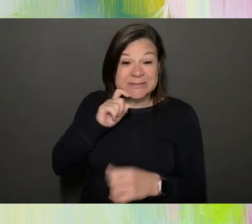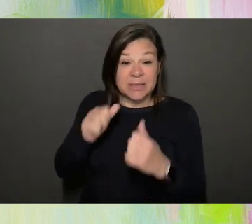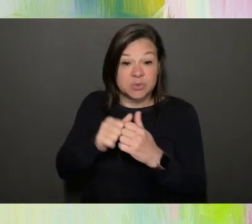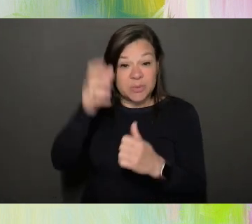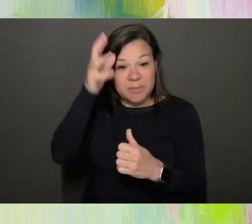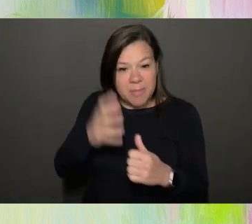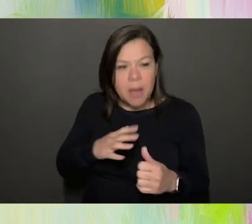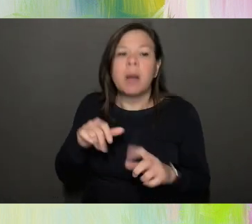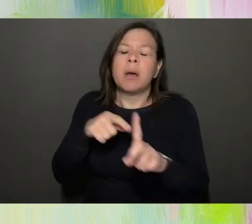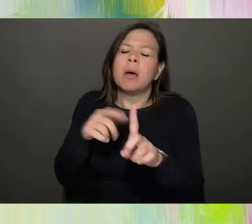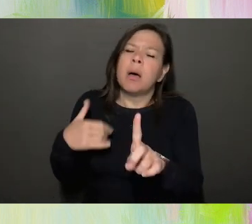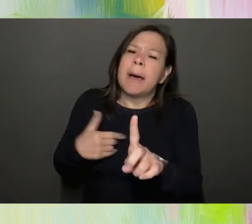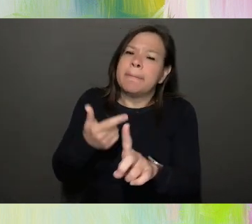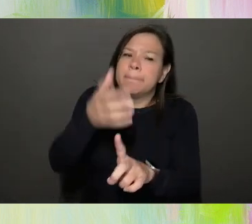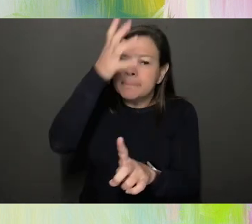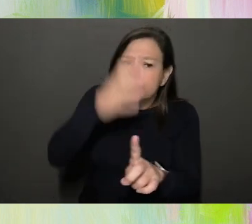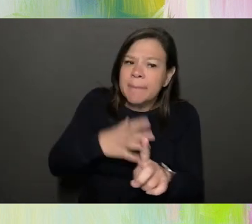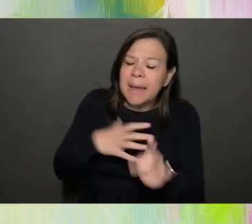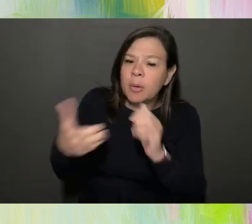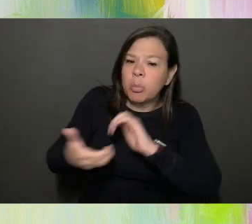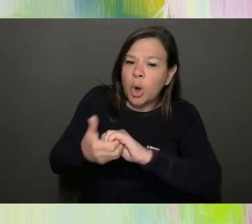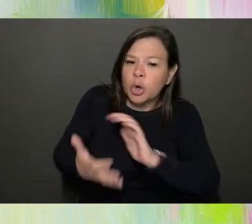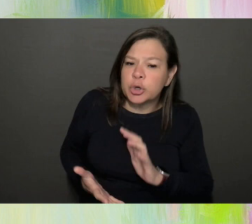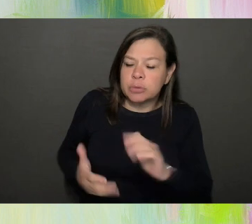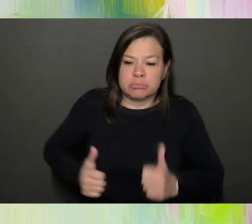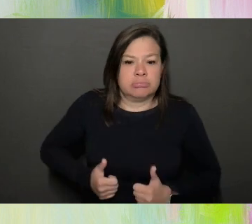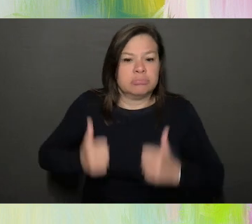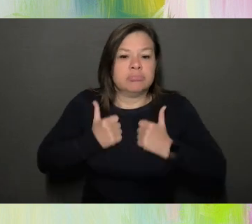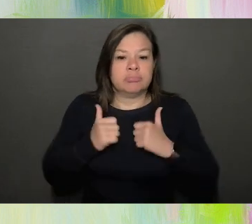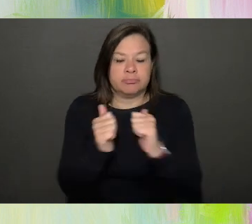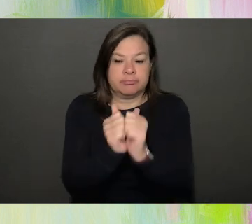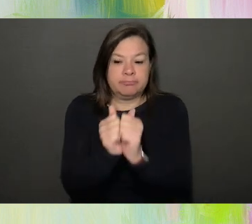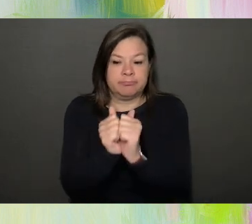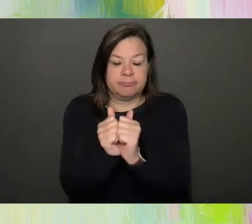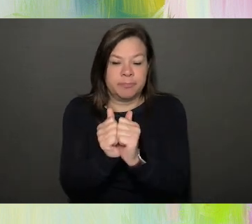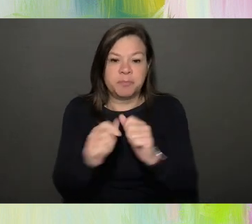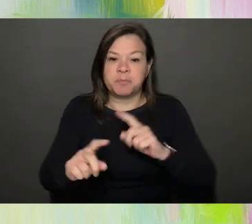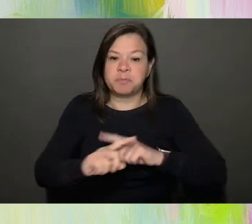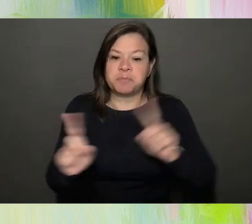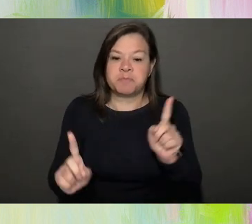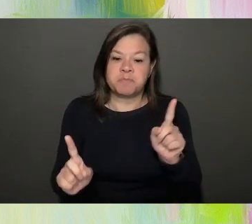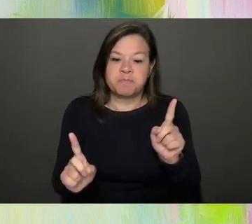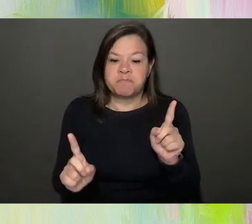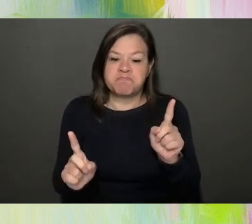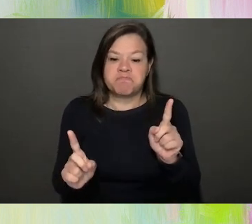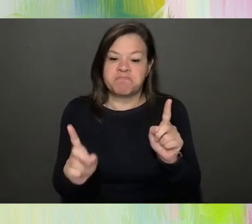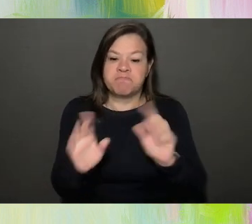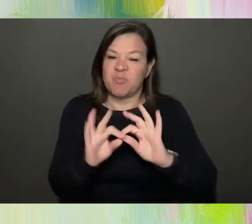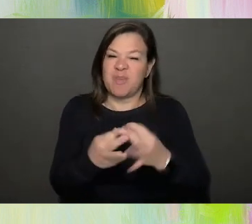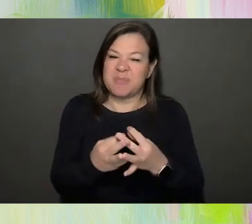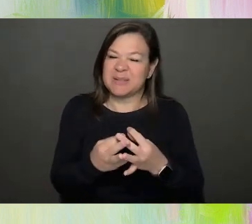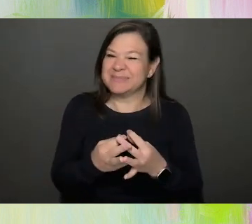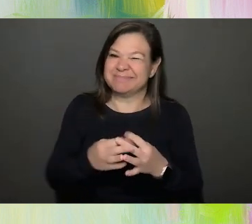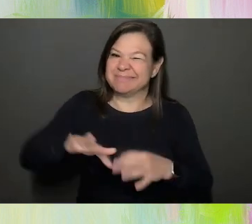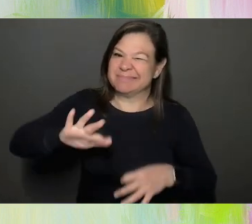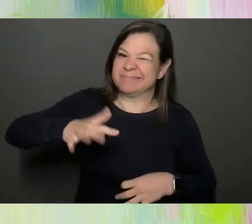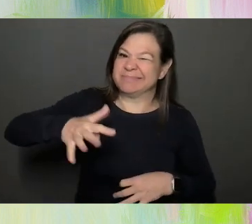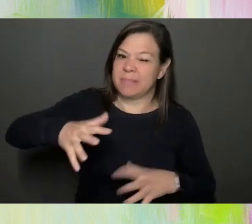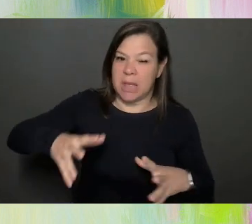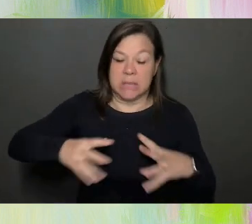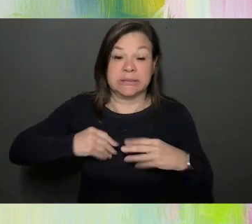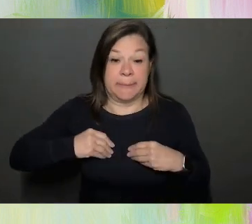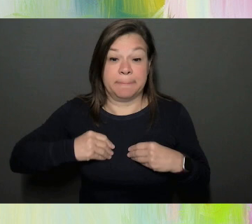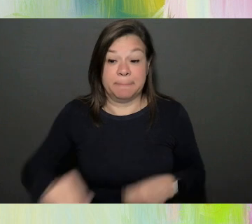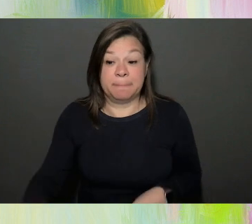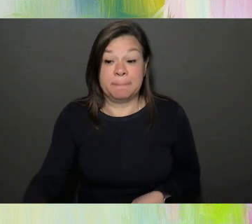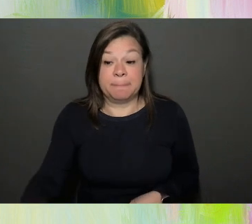and, uh, they lived together, uh, but their families were, you know, not really very accepting of this. So